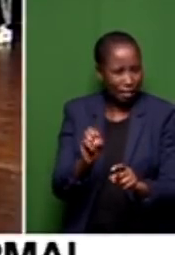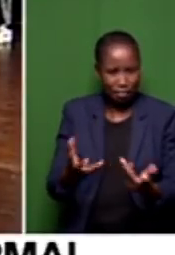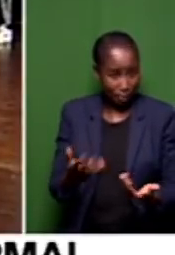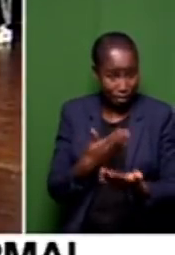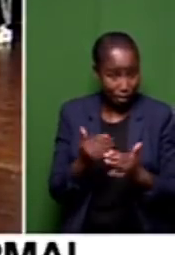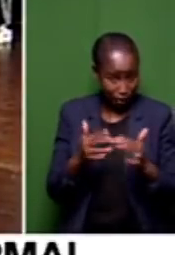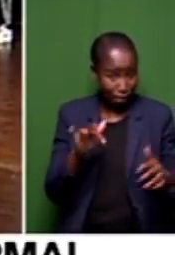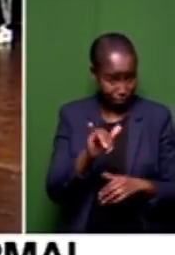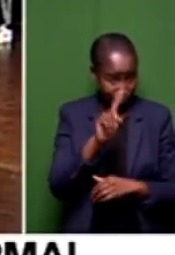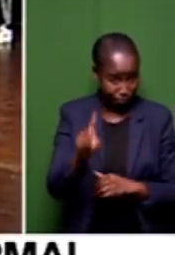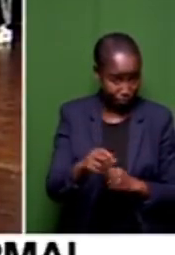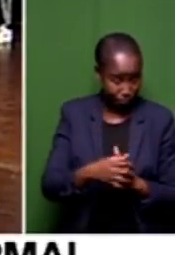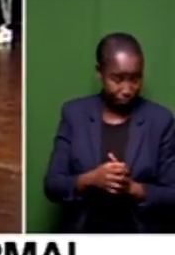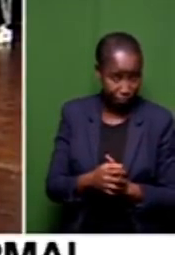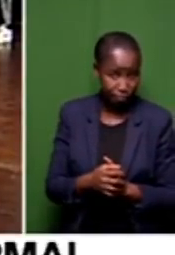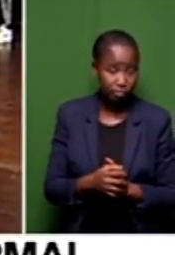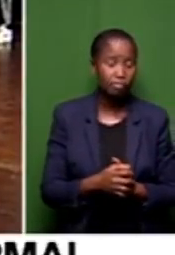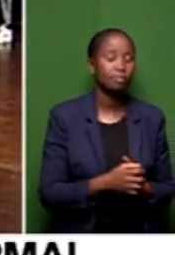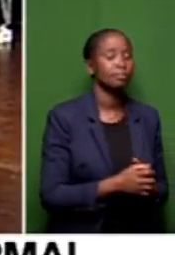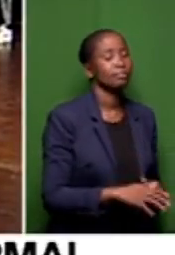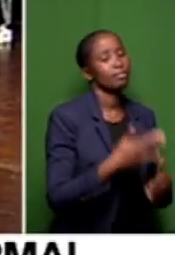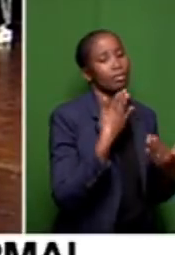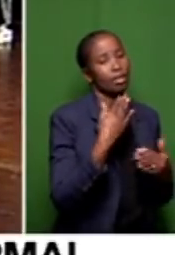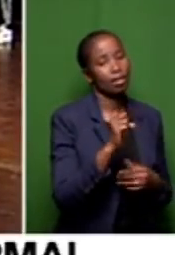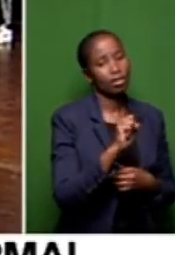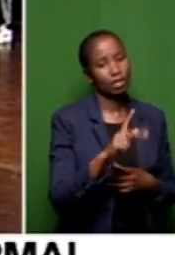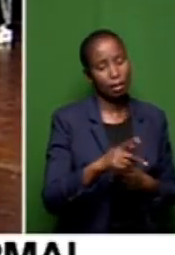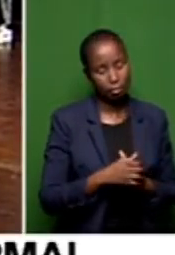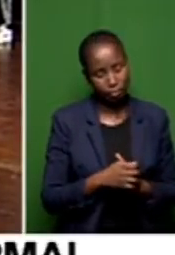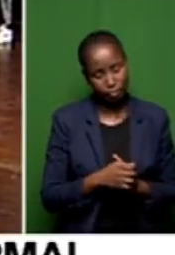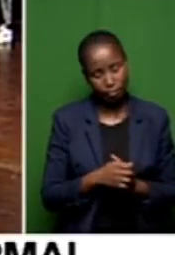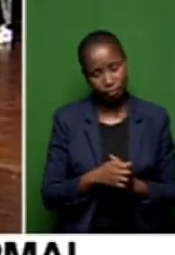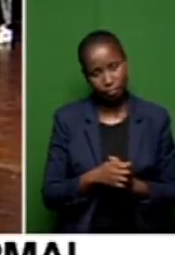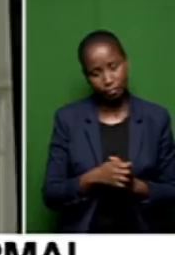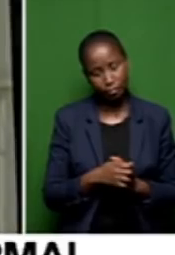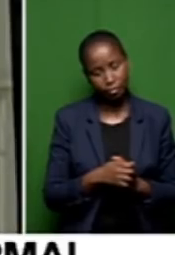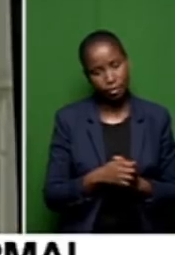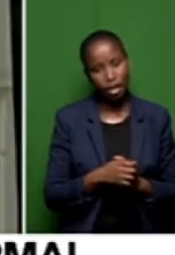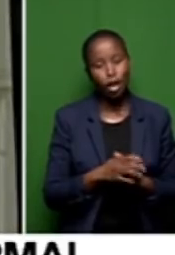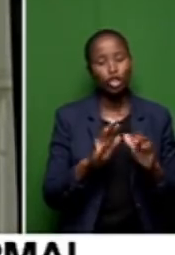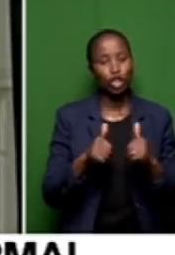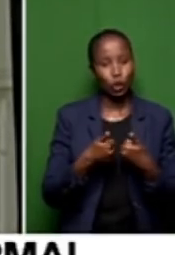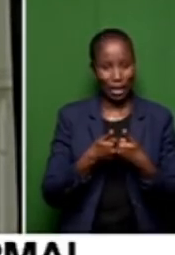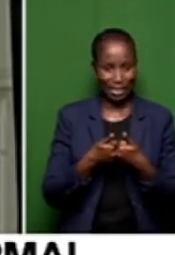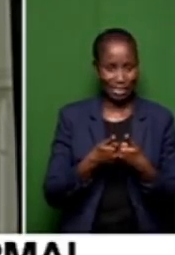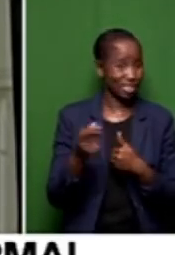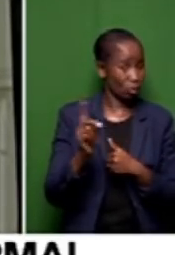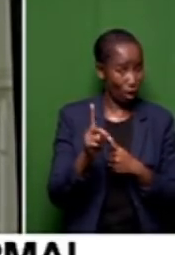Thank you, Sakina. Sakina, the challenge that we have, it's maintenance.